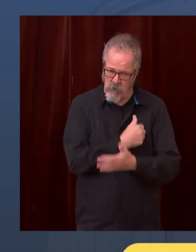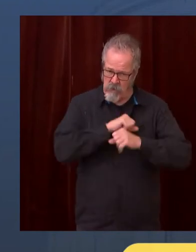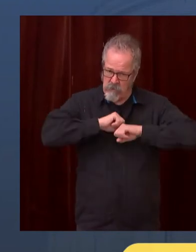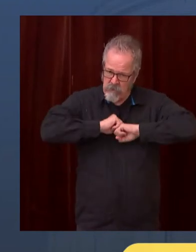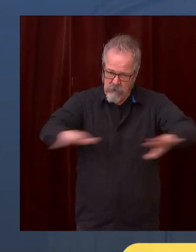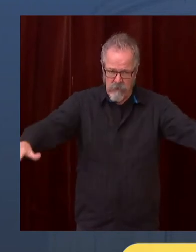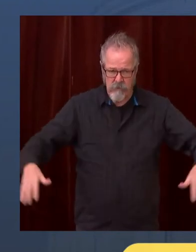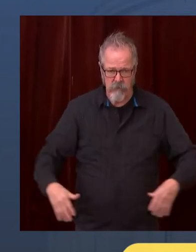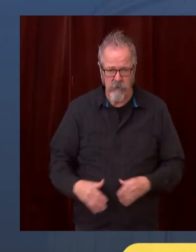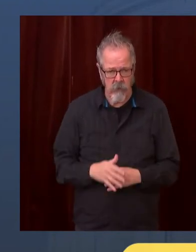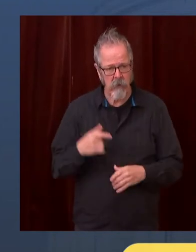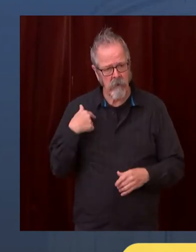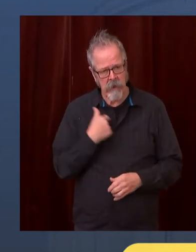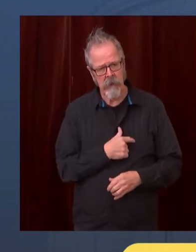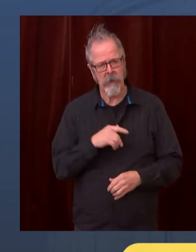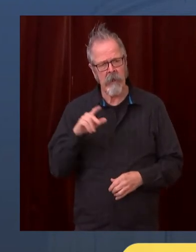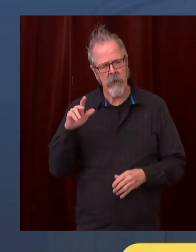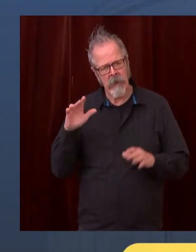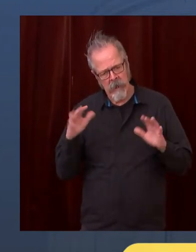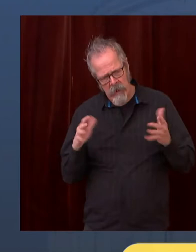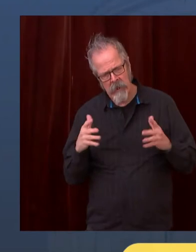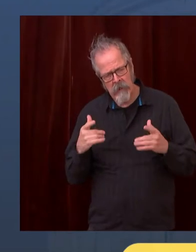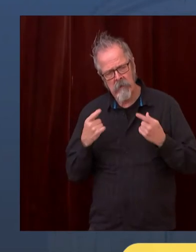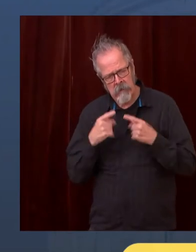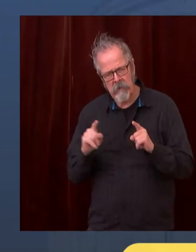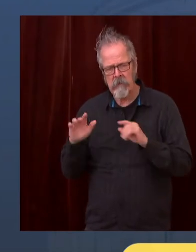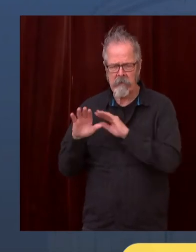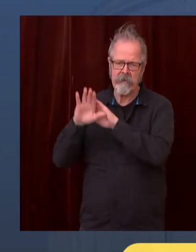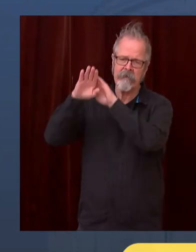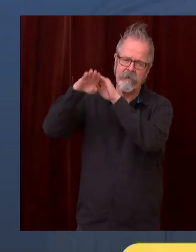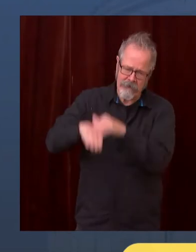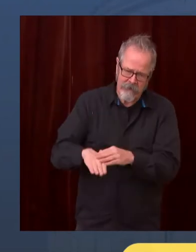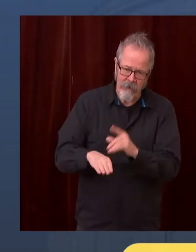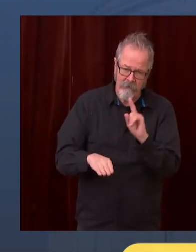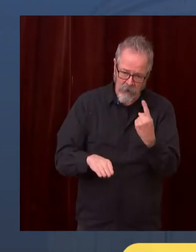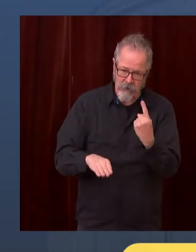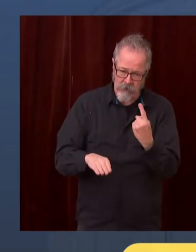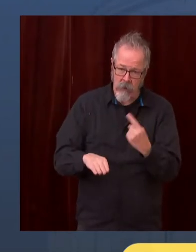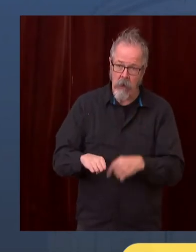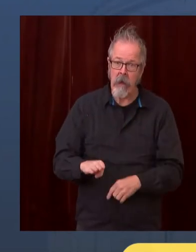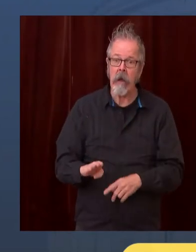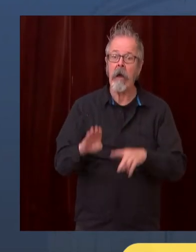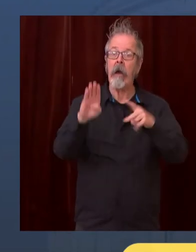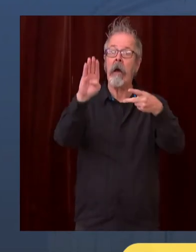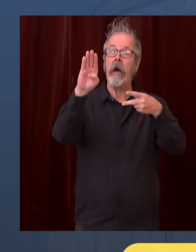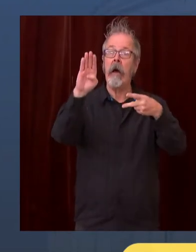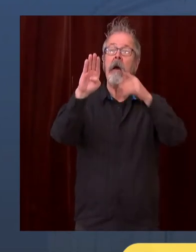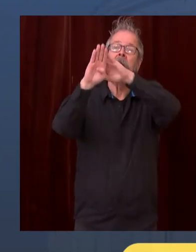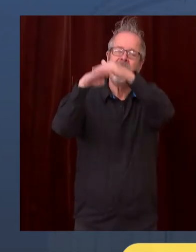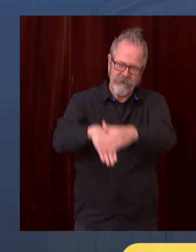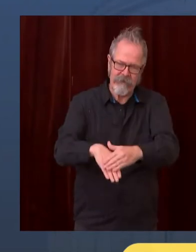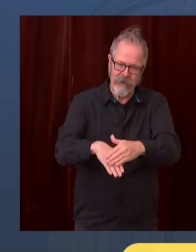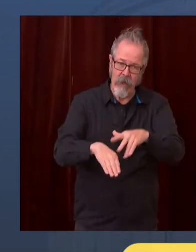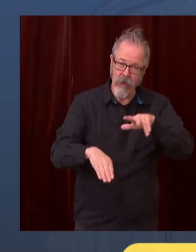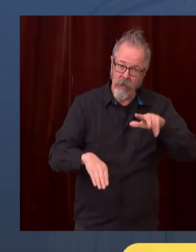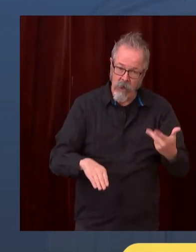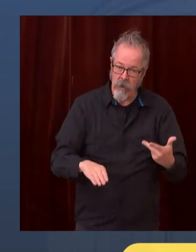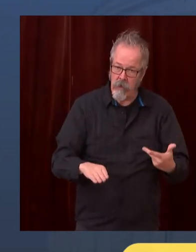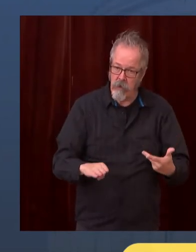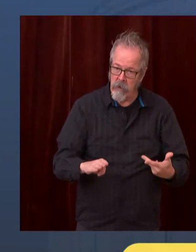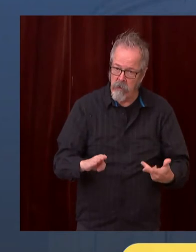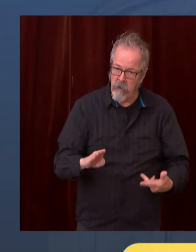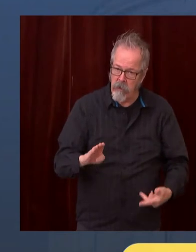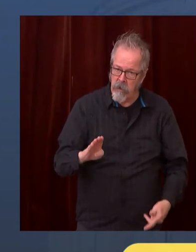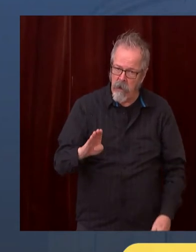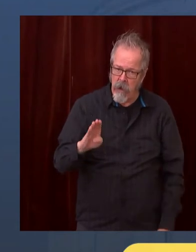or other parts of the country, but I will tell you that, you know, it is, it is, you know, one of those really what I've continued to